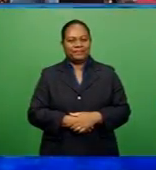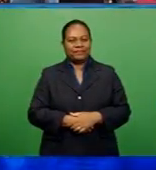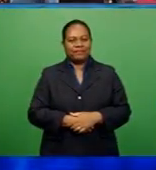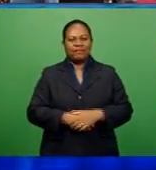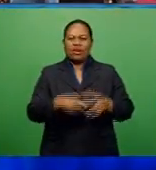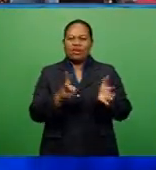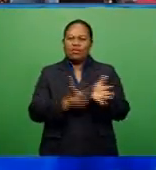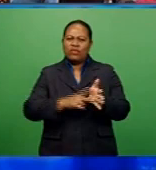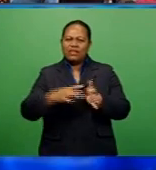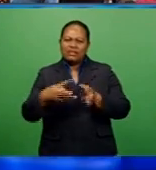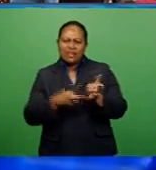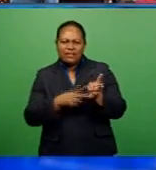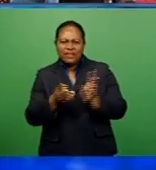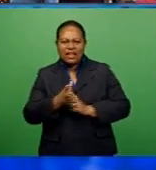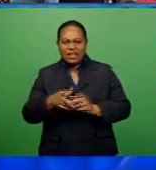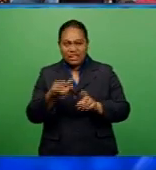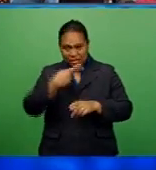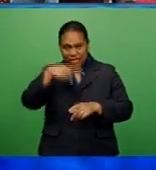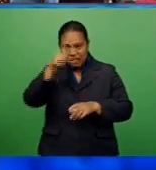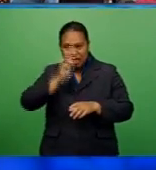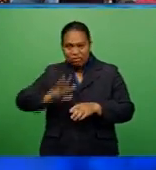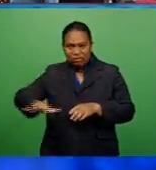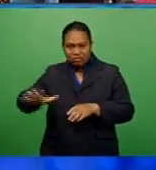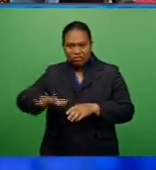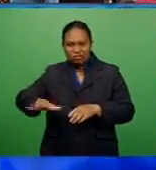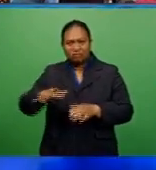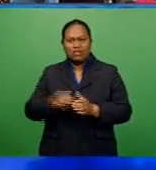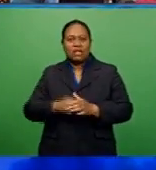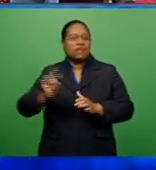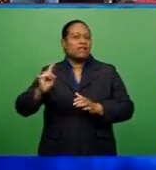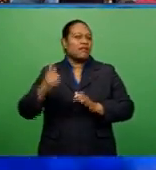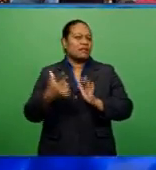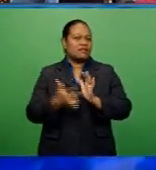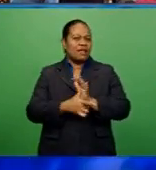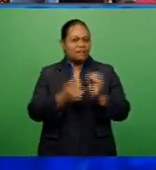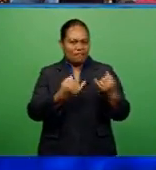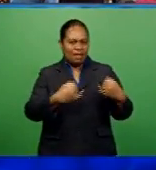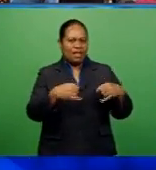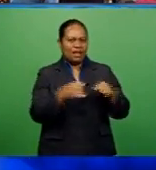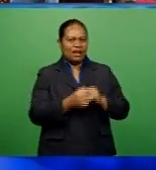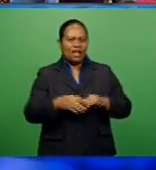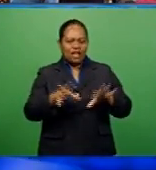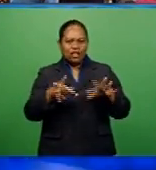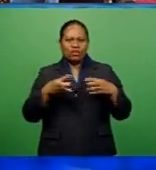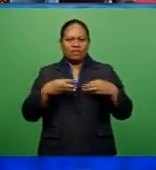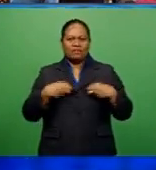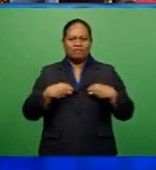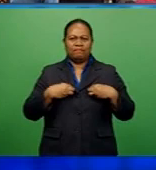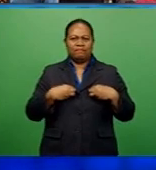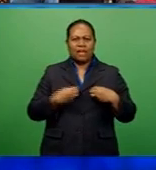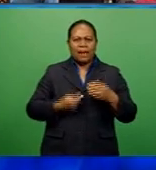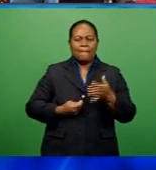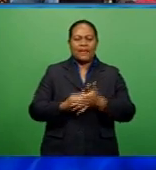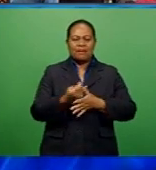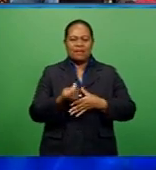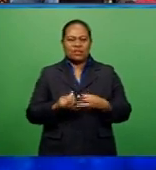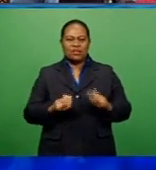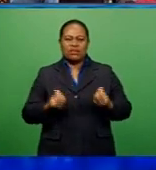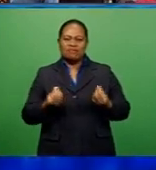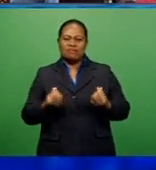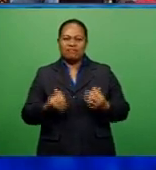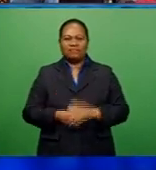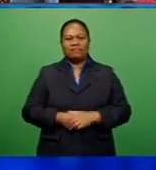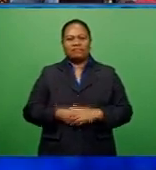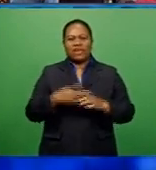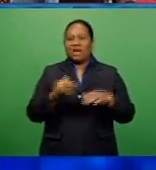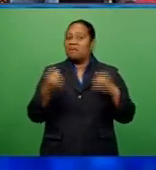Vunisae Village has made Kendawu the first maritime island to adopt the cashless payment system through Vodafone's MPSA QR. With